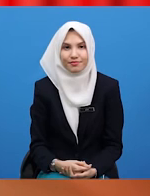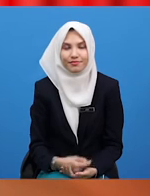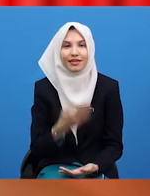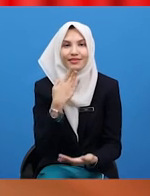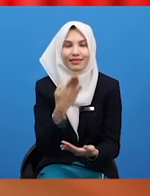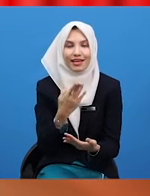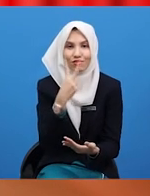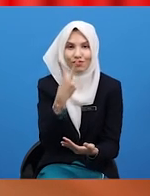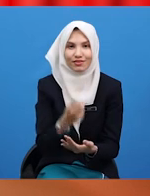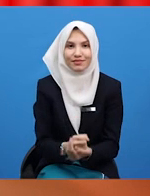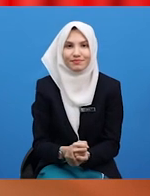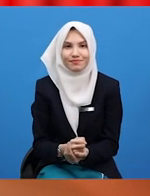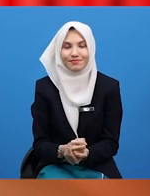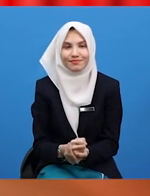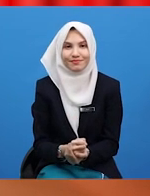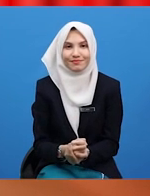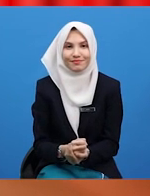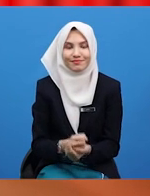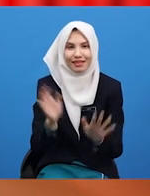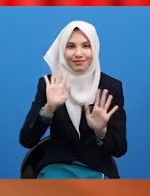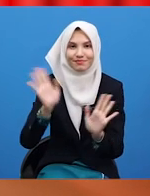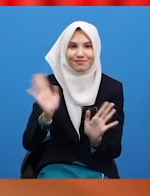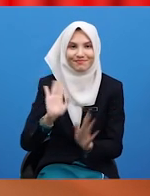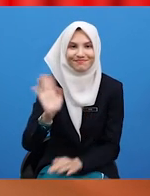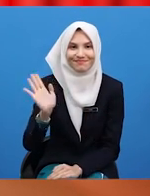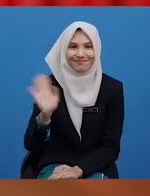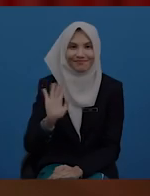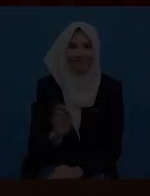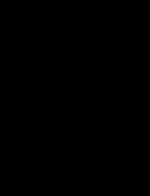Thank you for watching. Have a nice day. Bye!